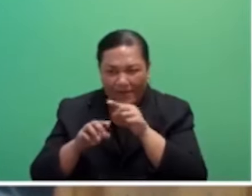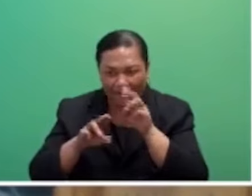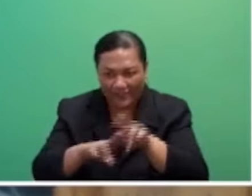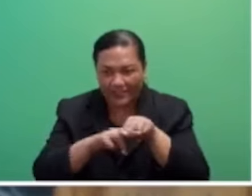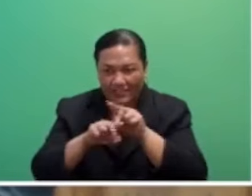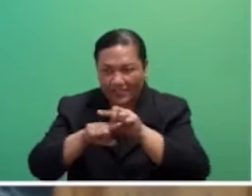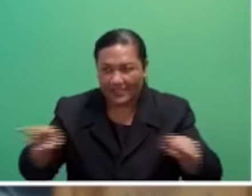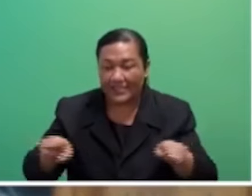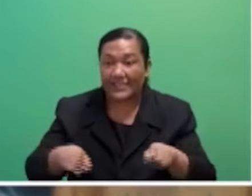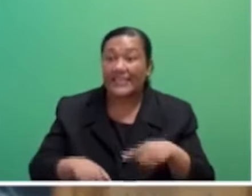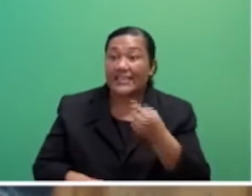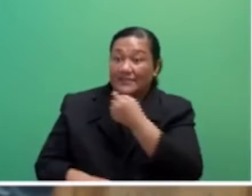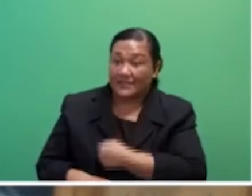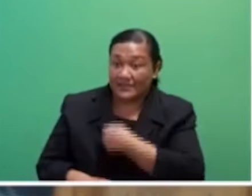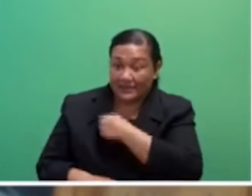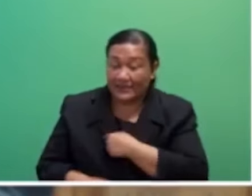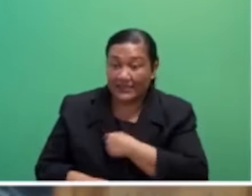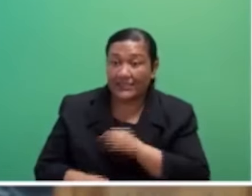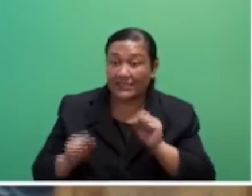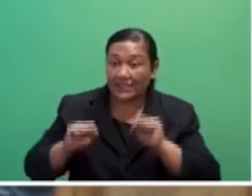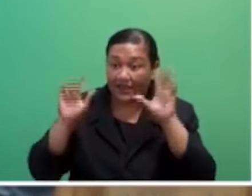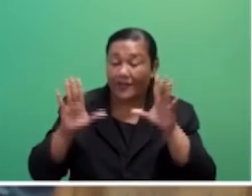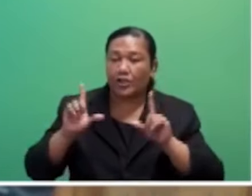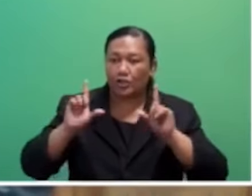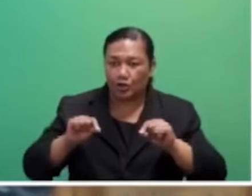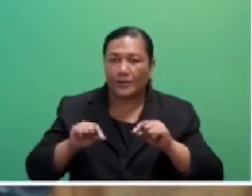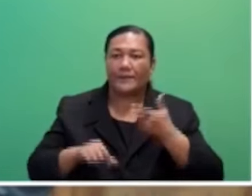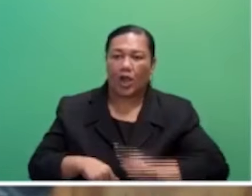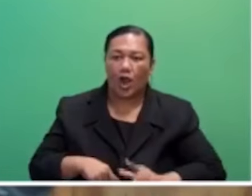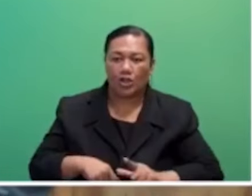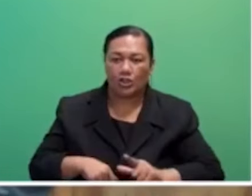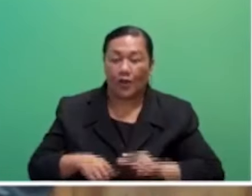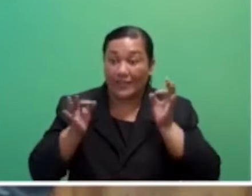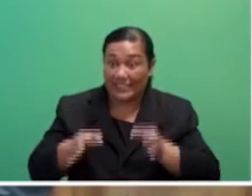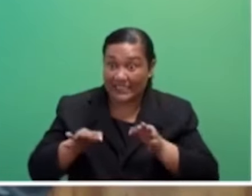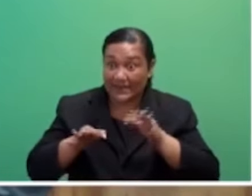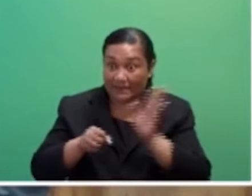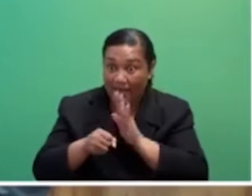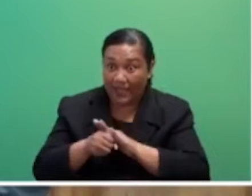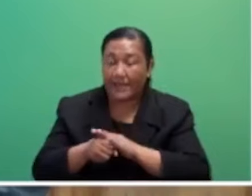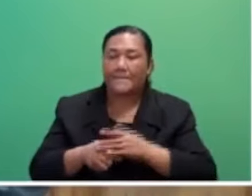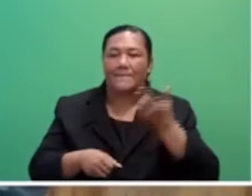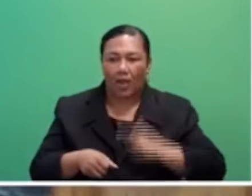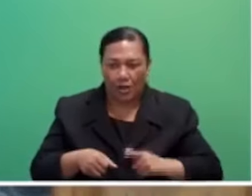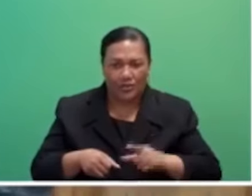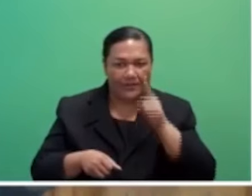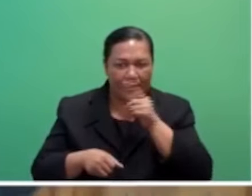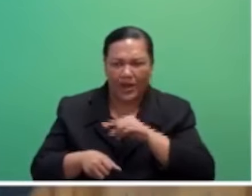do some sacrifice in our decision-making, do it because of the people. And there should be no two ways about it.